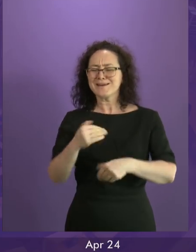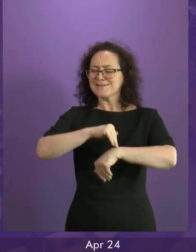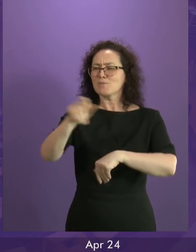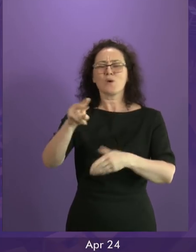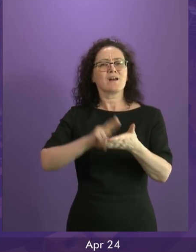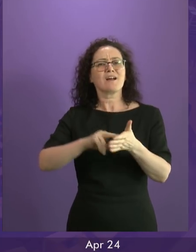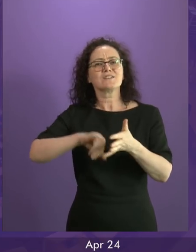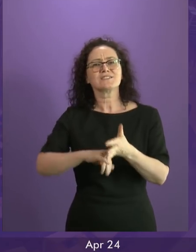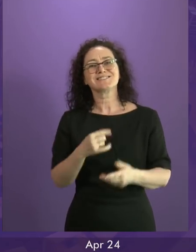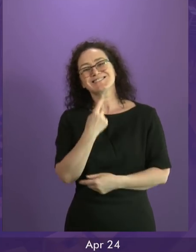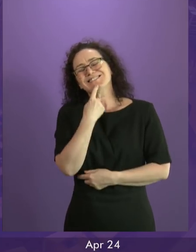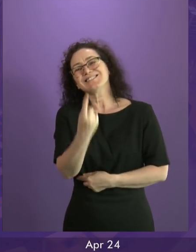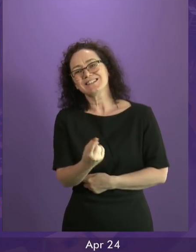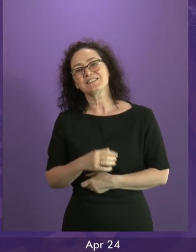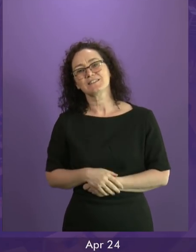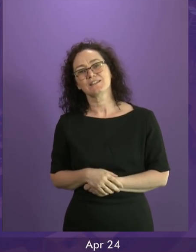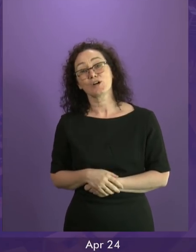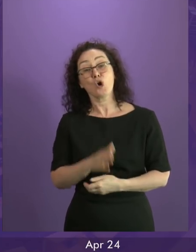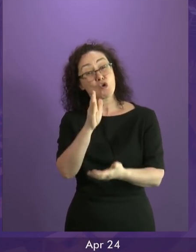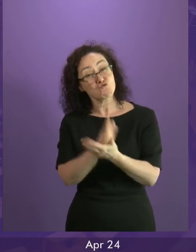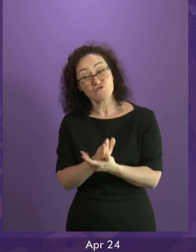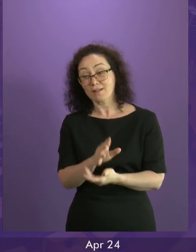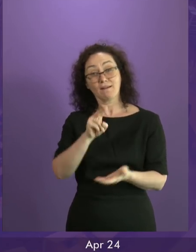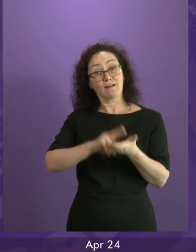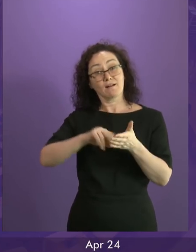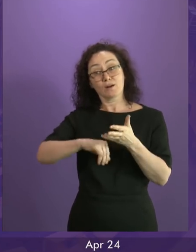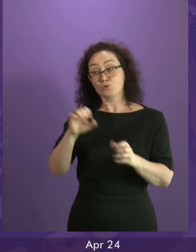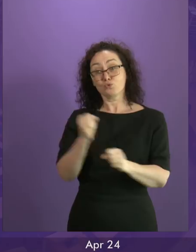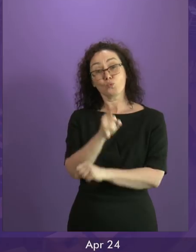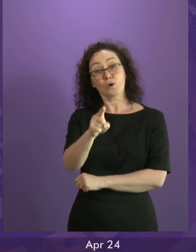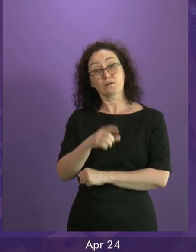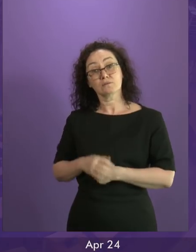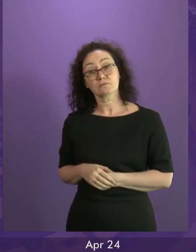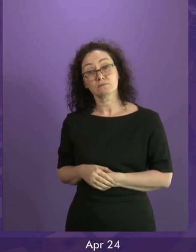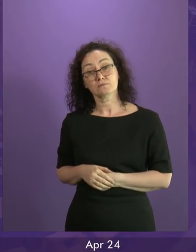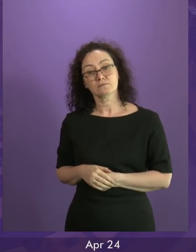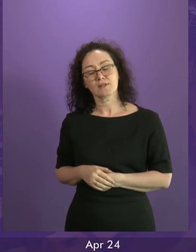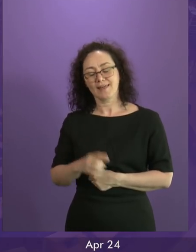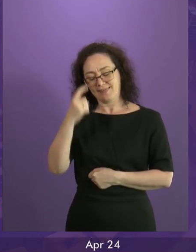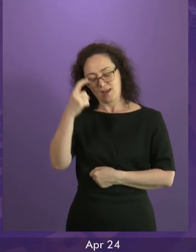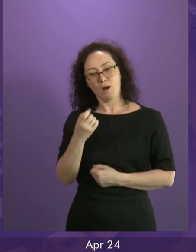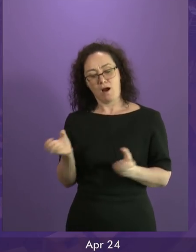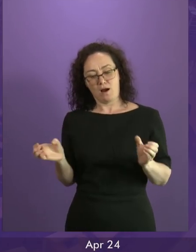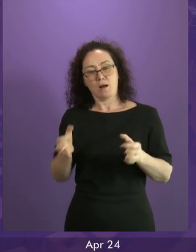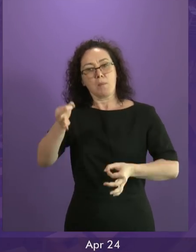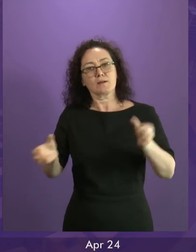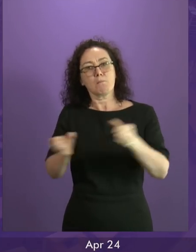today plainly putting the interests of her party before the interests of this country?